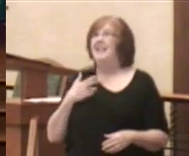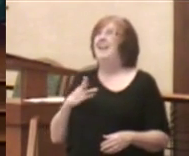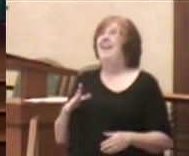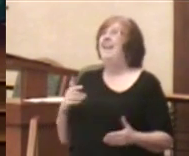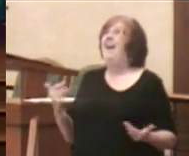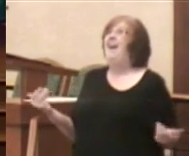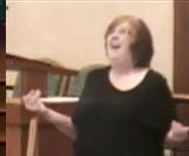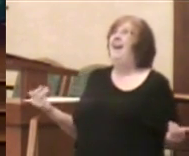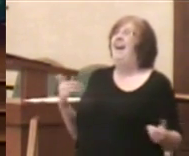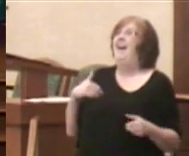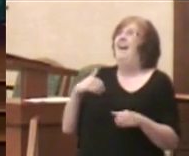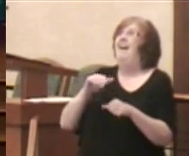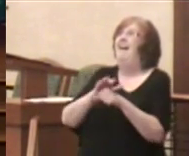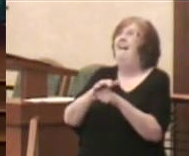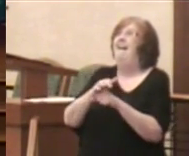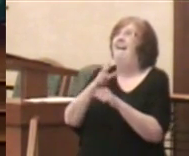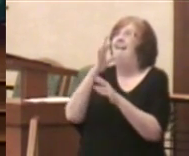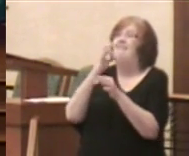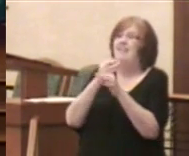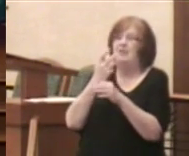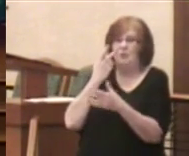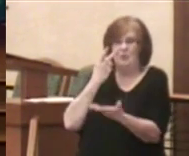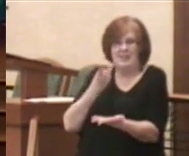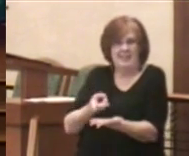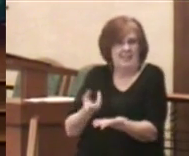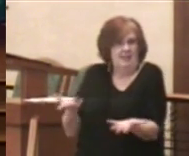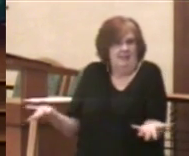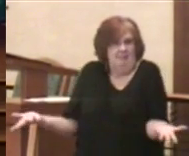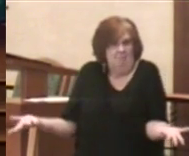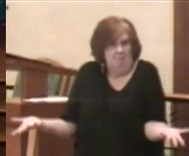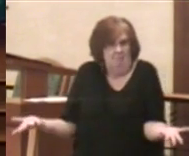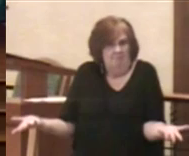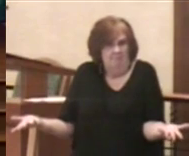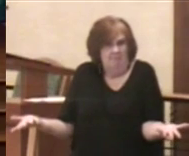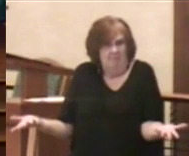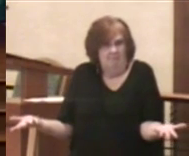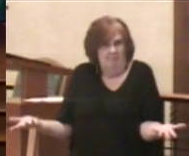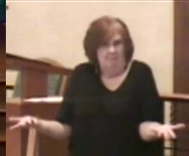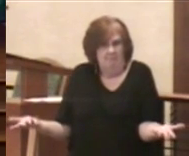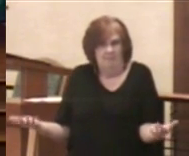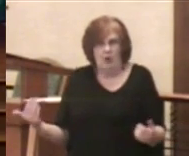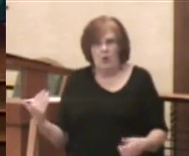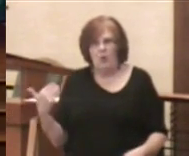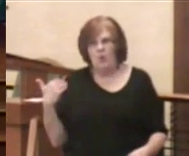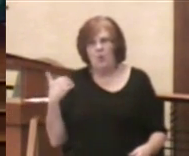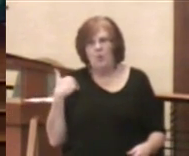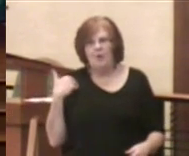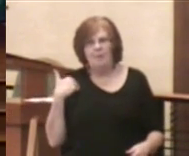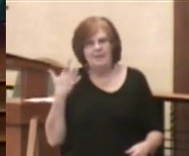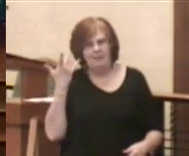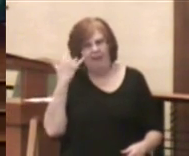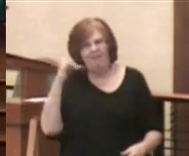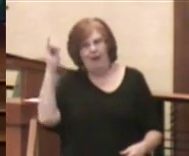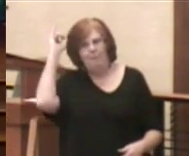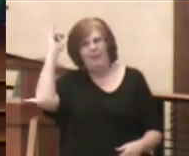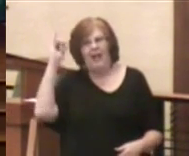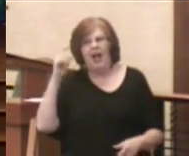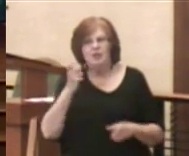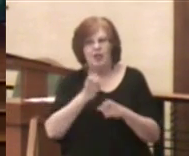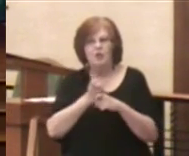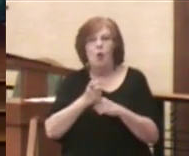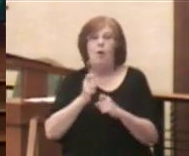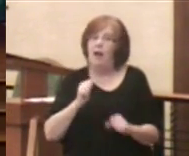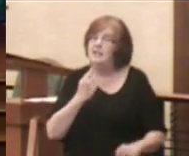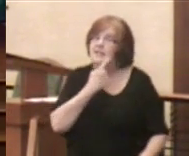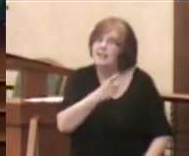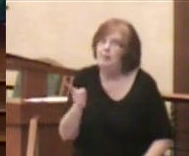don't have enough faith to see it. It reminds me of a blonde joke, and I can tell it because I'm